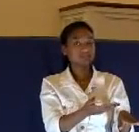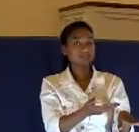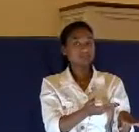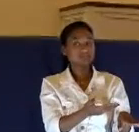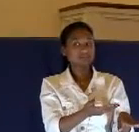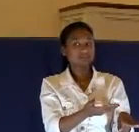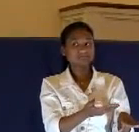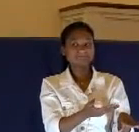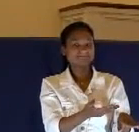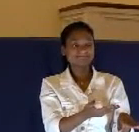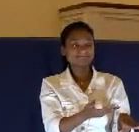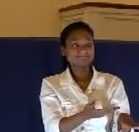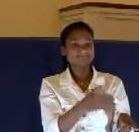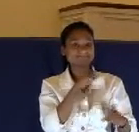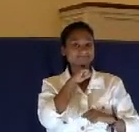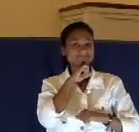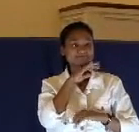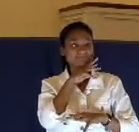You talk about corrupt.